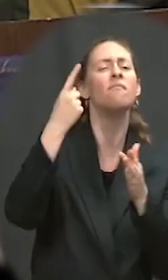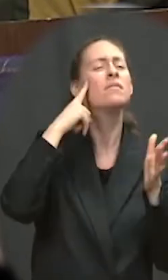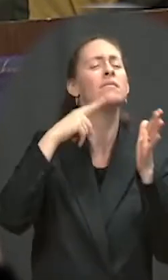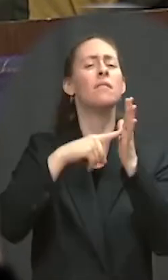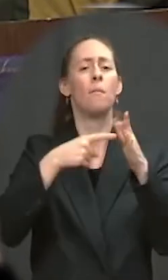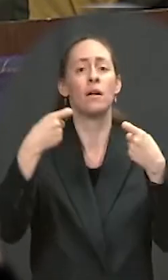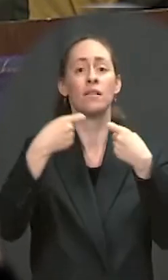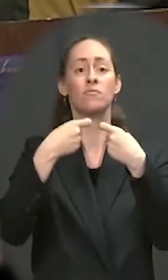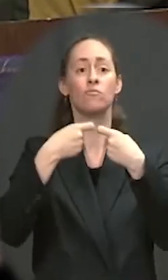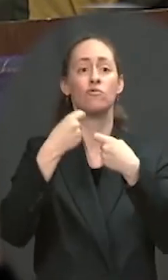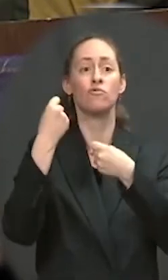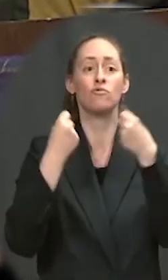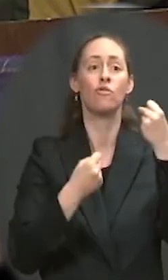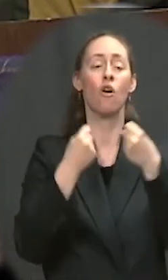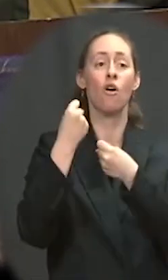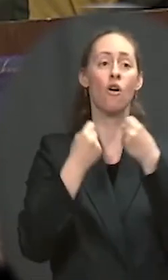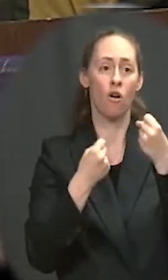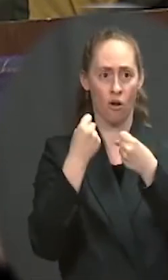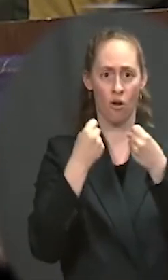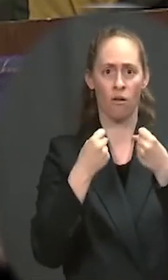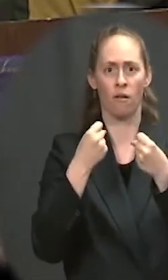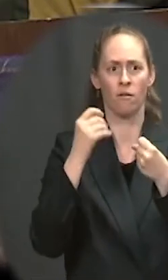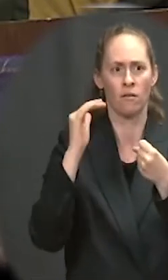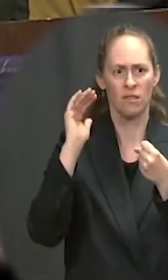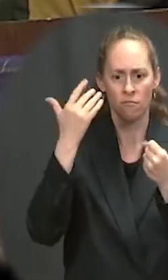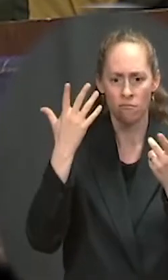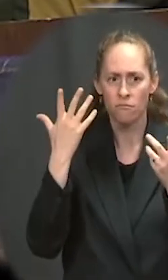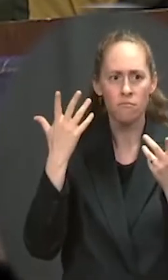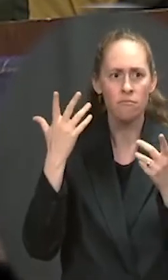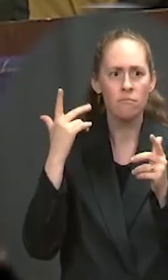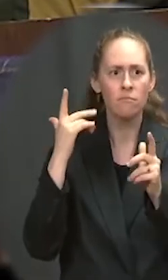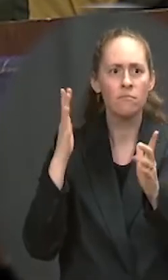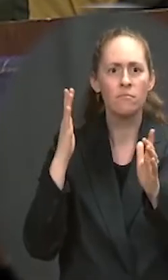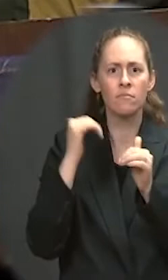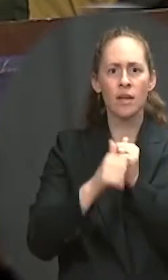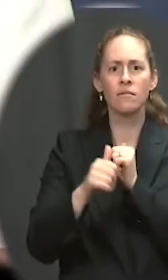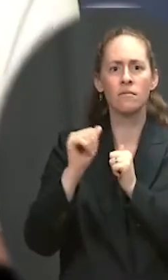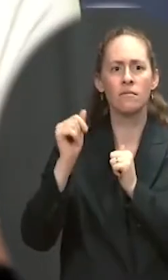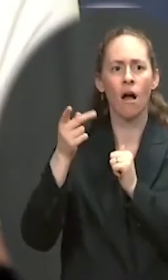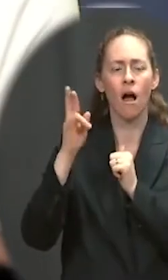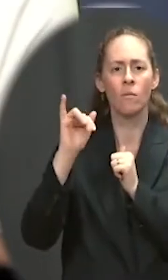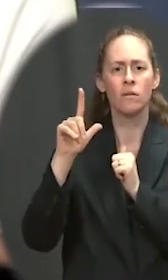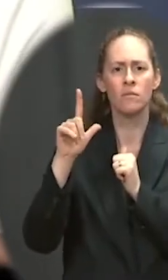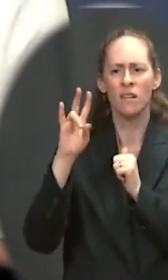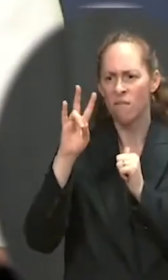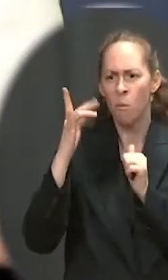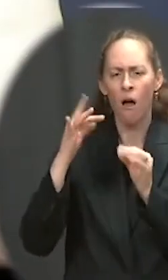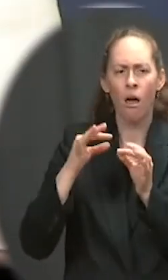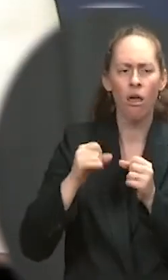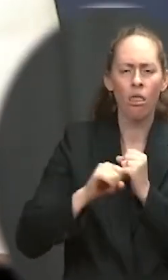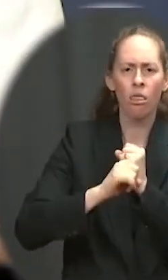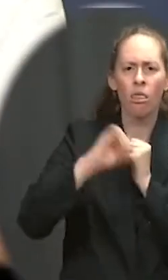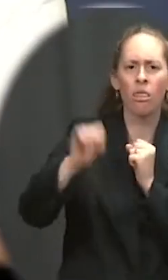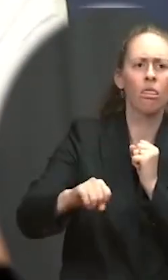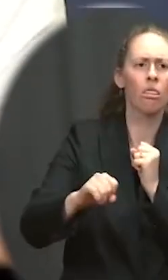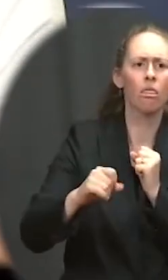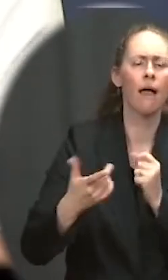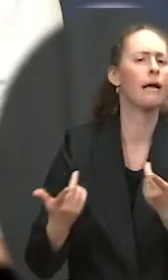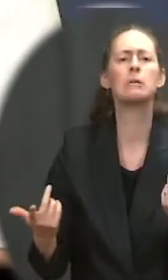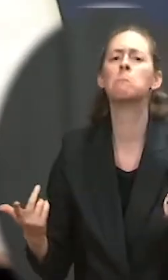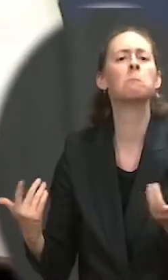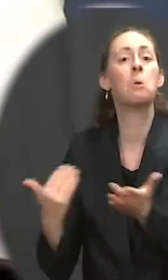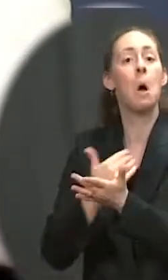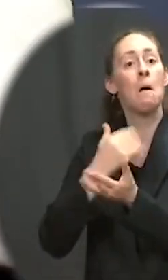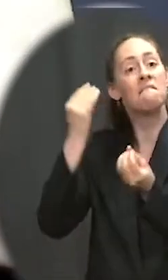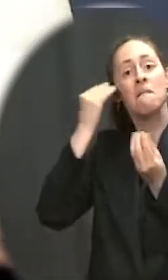27. Do you know what the status of it is and why the delay? I don't have an update on the status. It is something, as you noted,